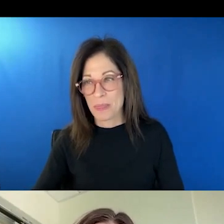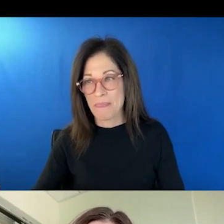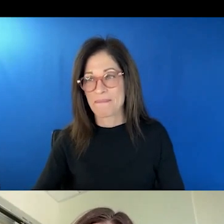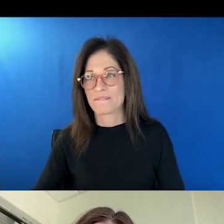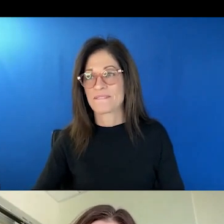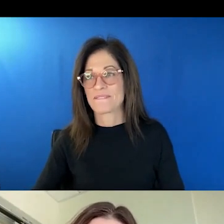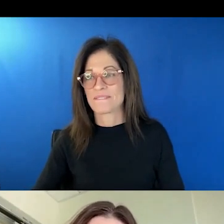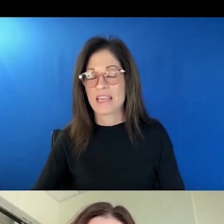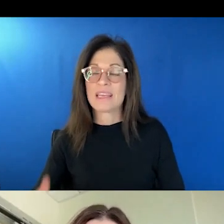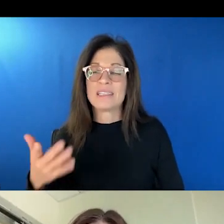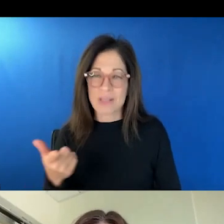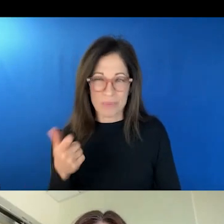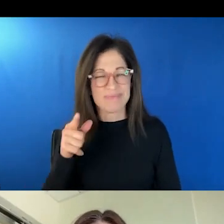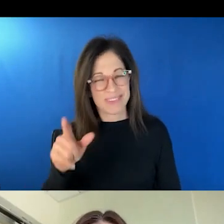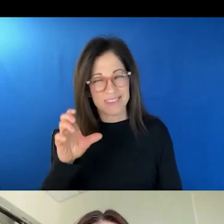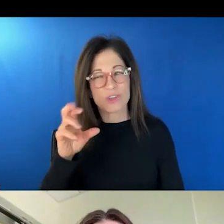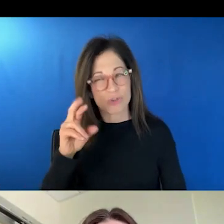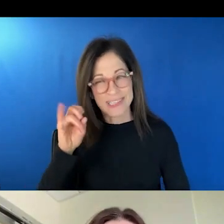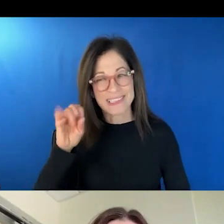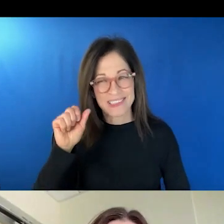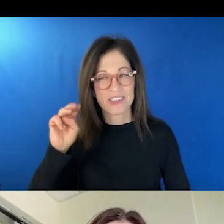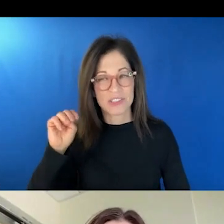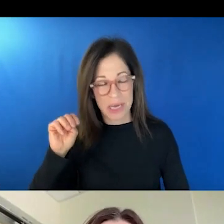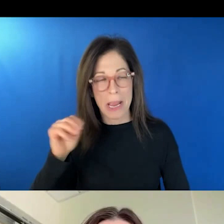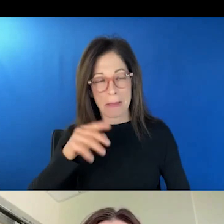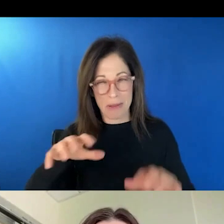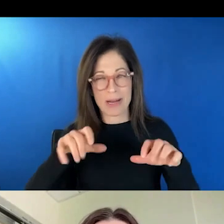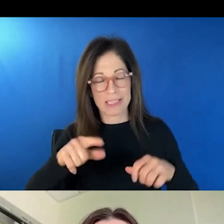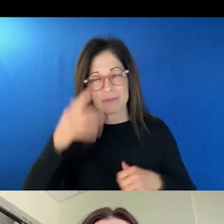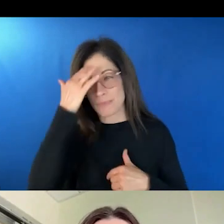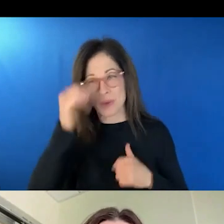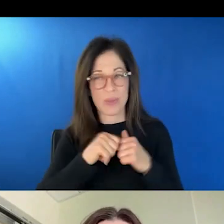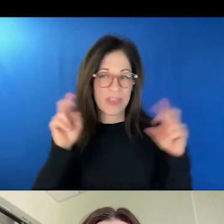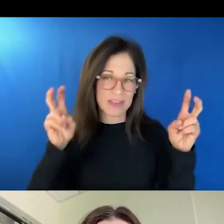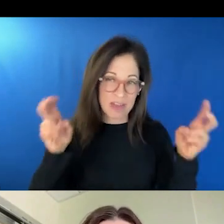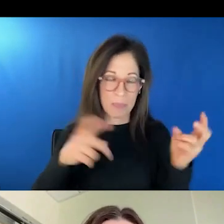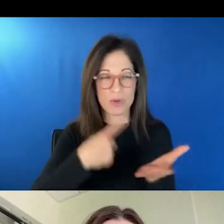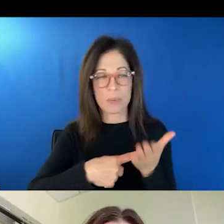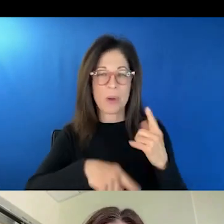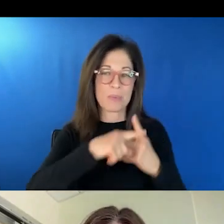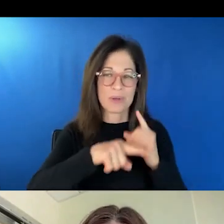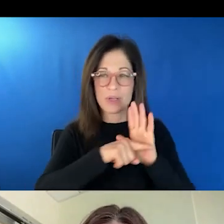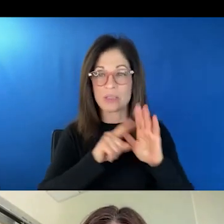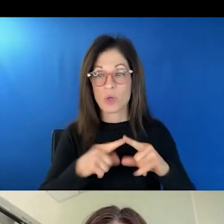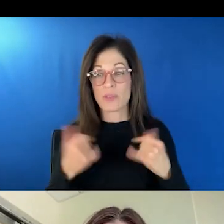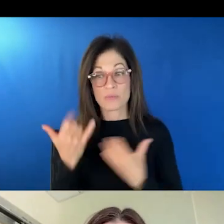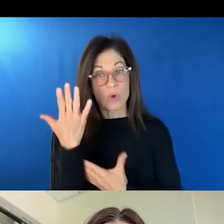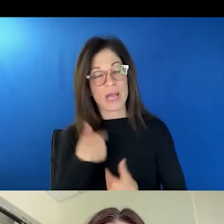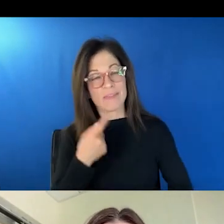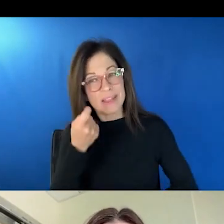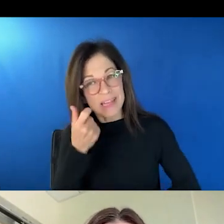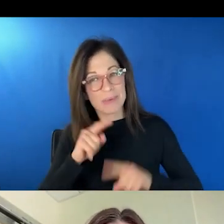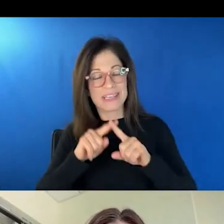this debate topic. We've talked about it a lot. There have been experts discussing the pros and cons. So this morning, I wanted to take a slightly different approach.